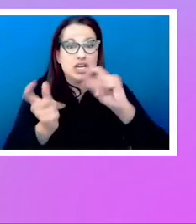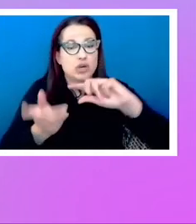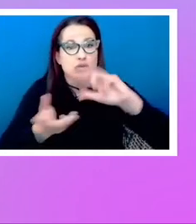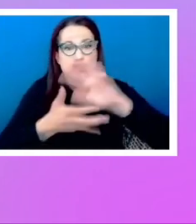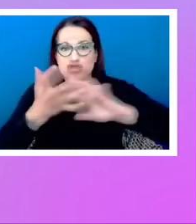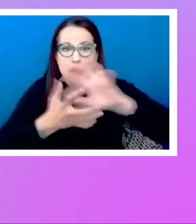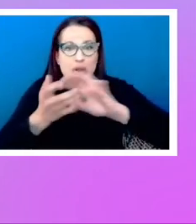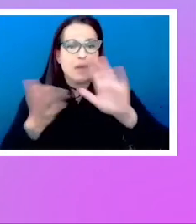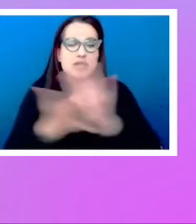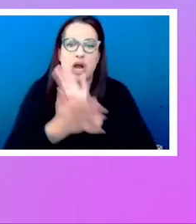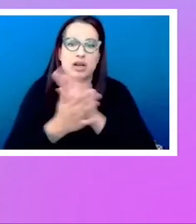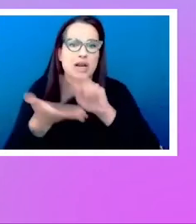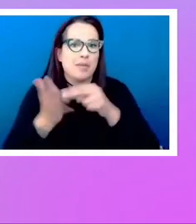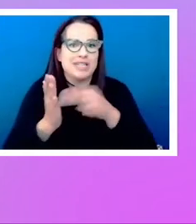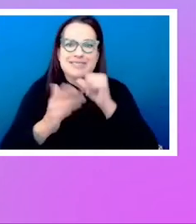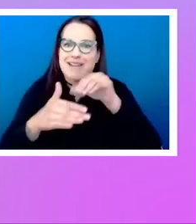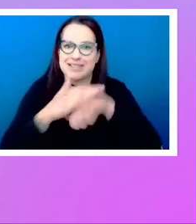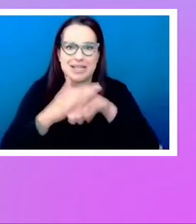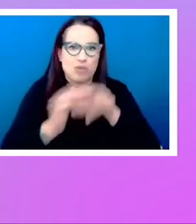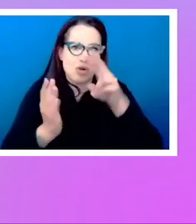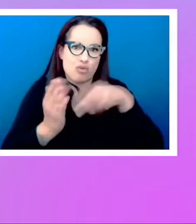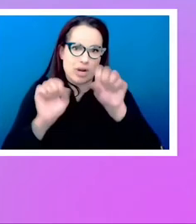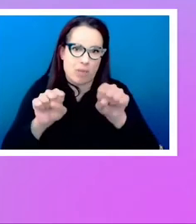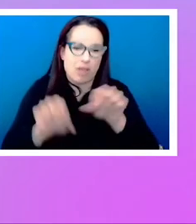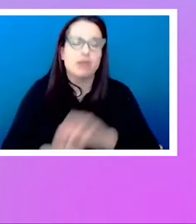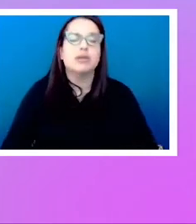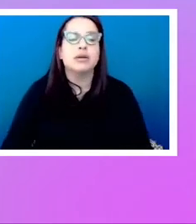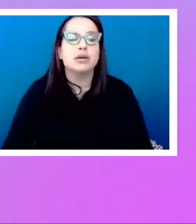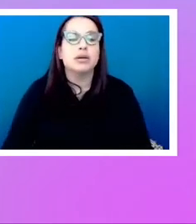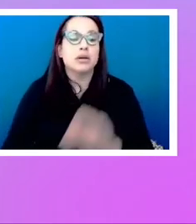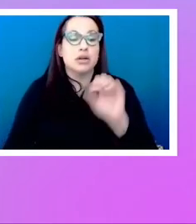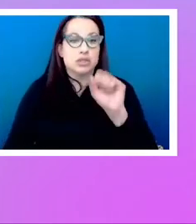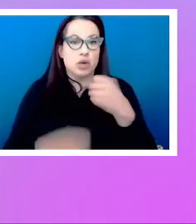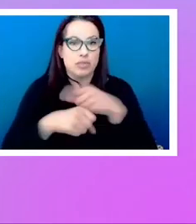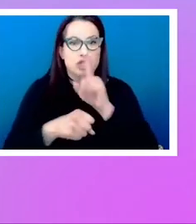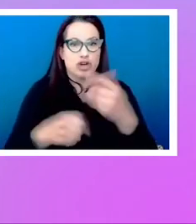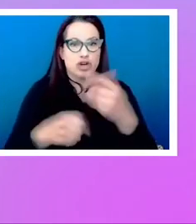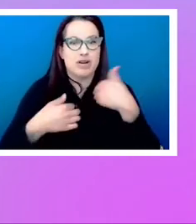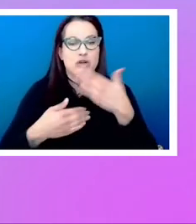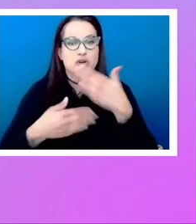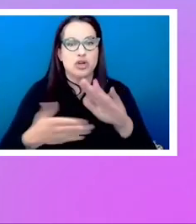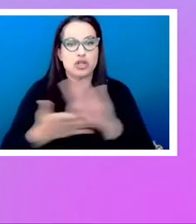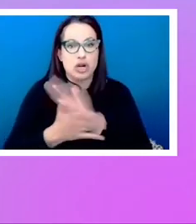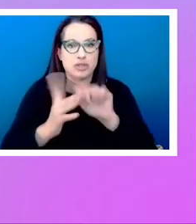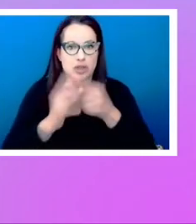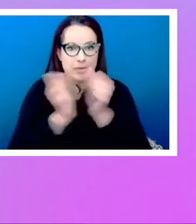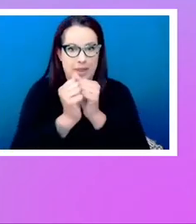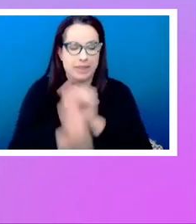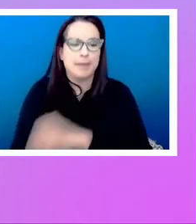away from that. So make sure that you've got a good document to start with.